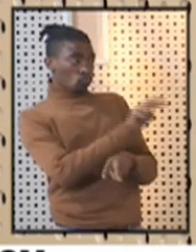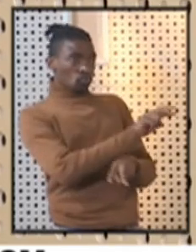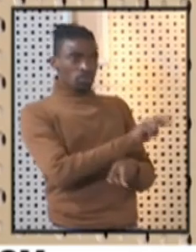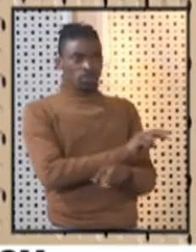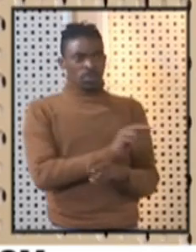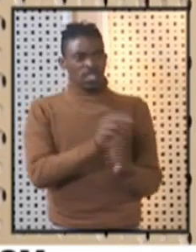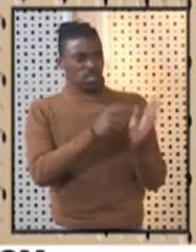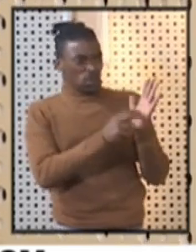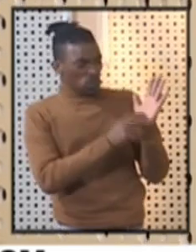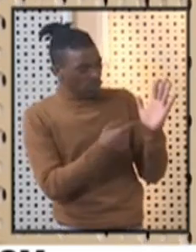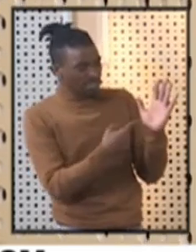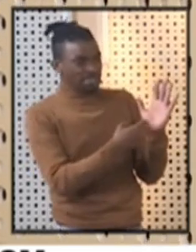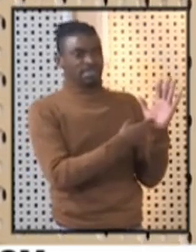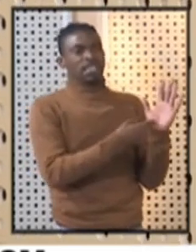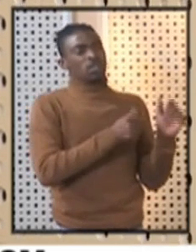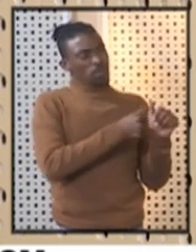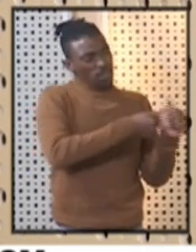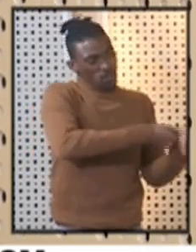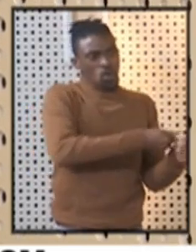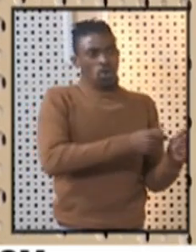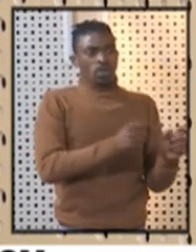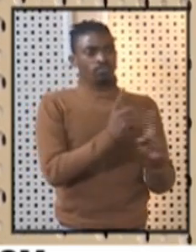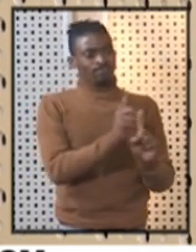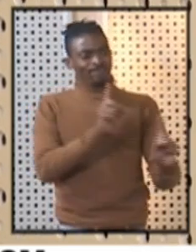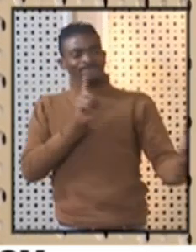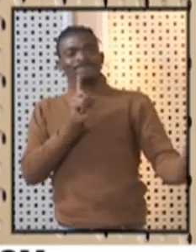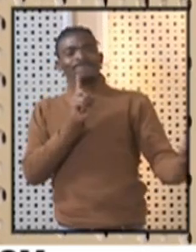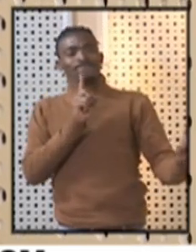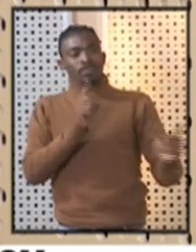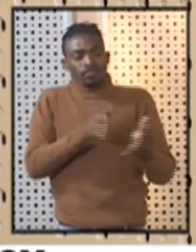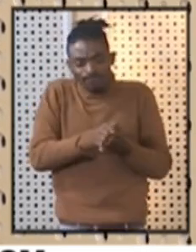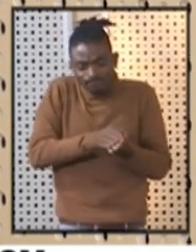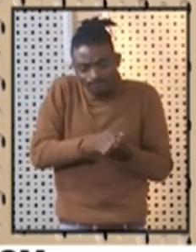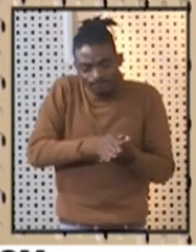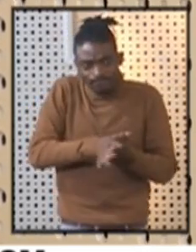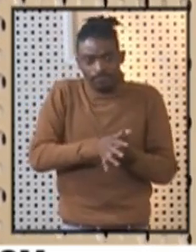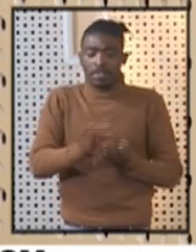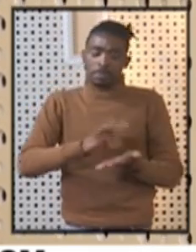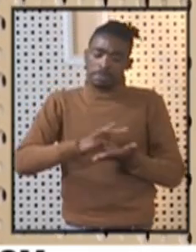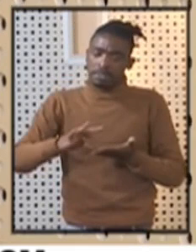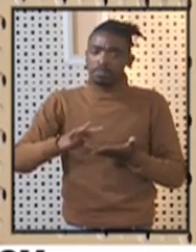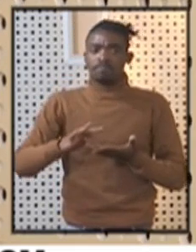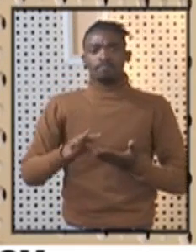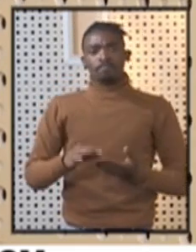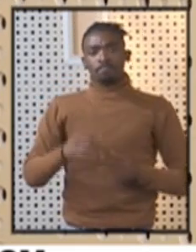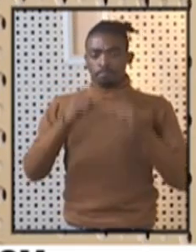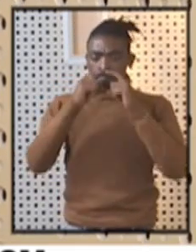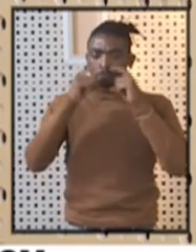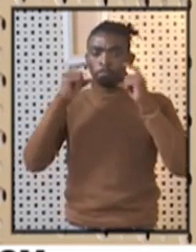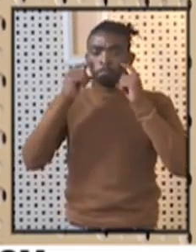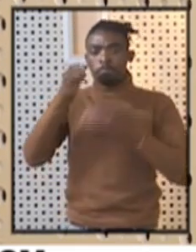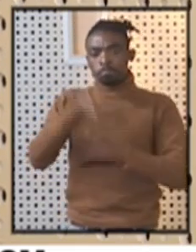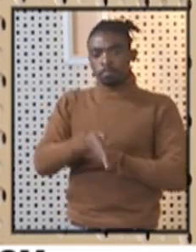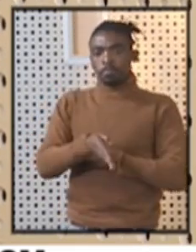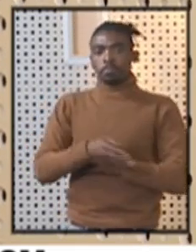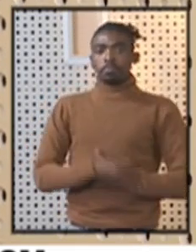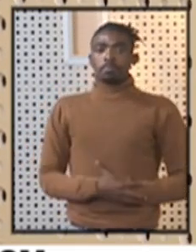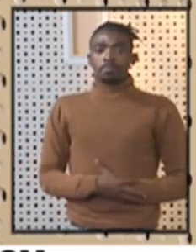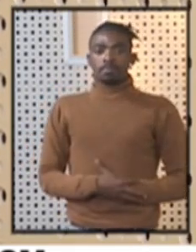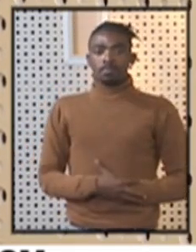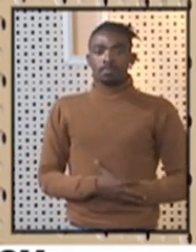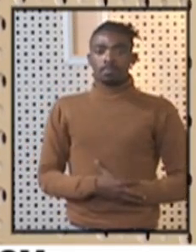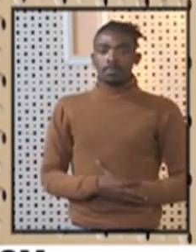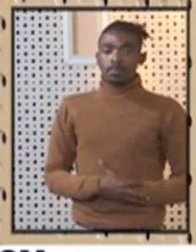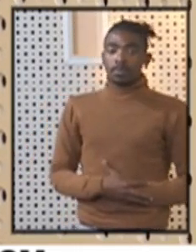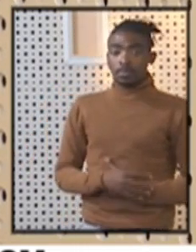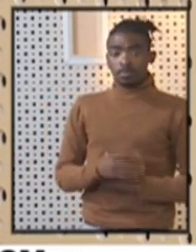protocols of social distancing, washing of our hands, and also our mask. Maybe let me check first